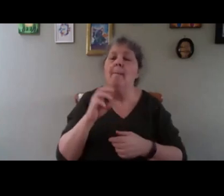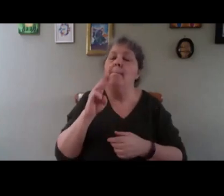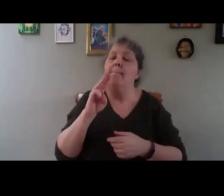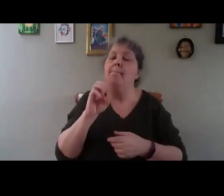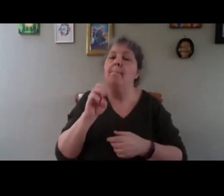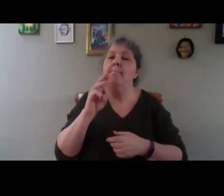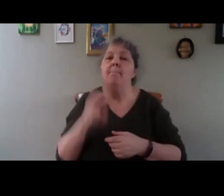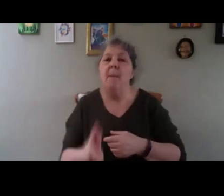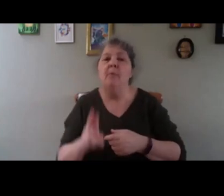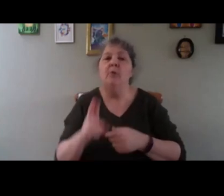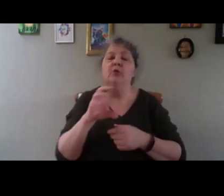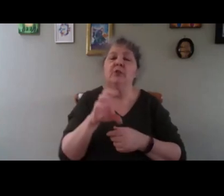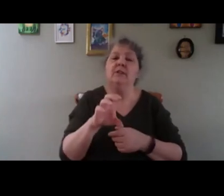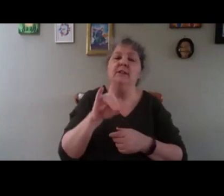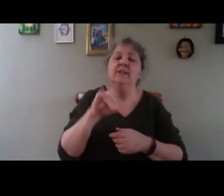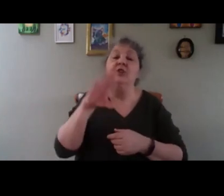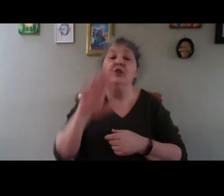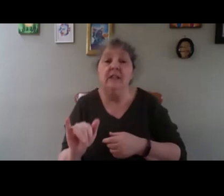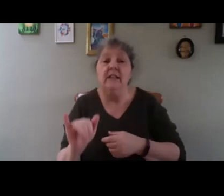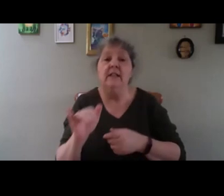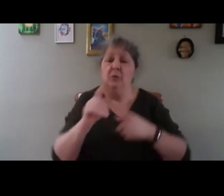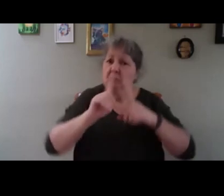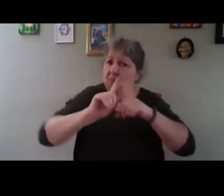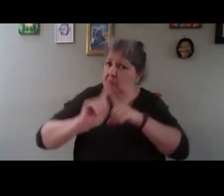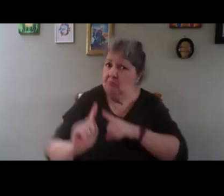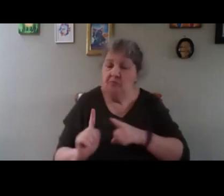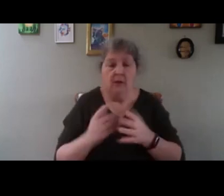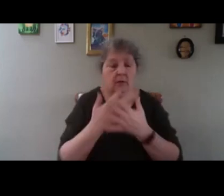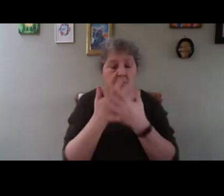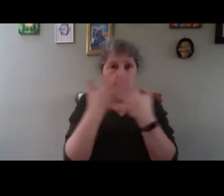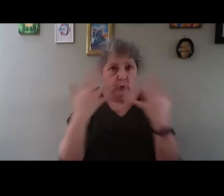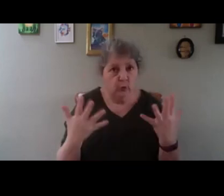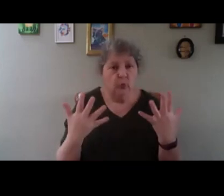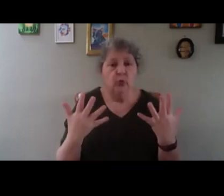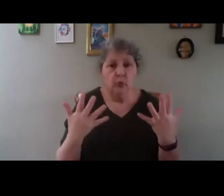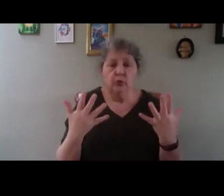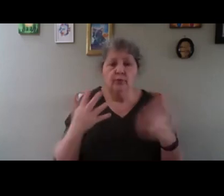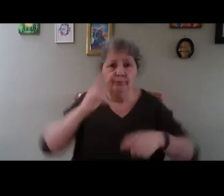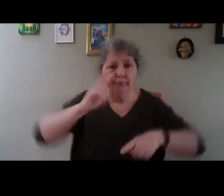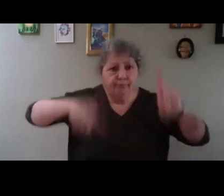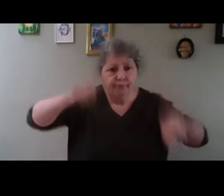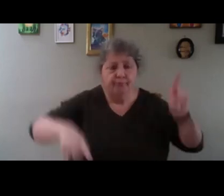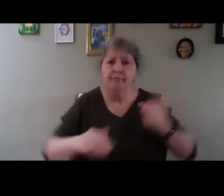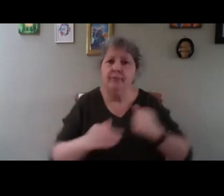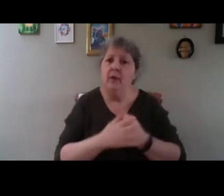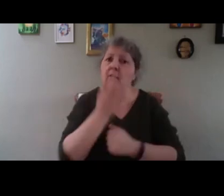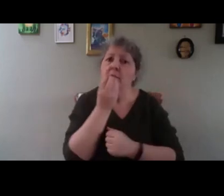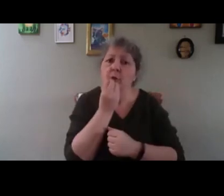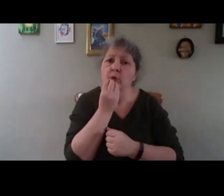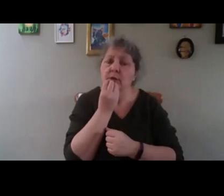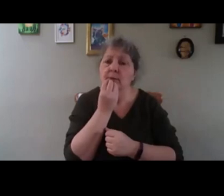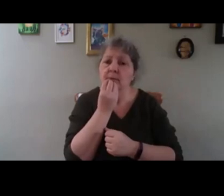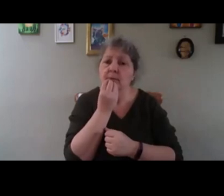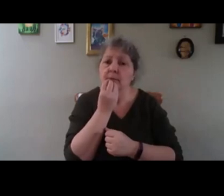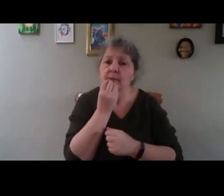fruit trees. I have a huge amount of food produced in